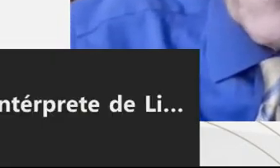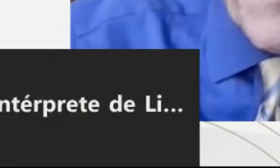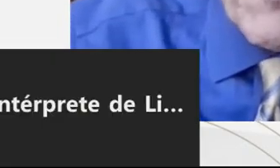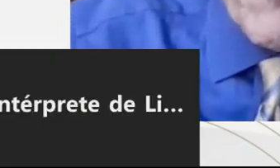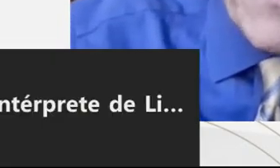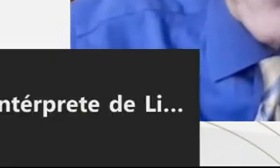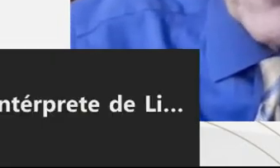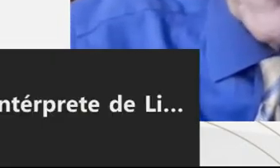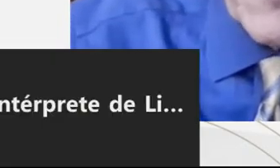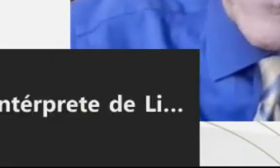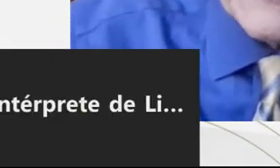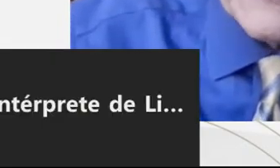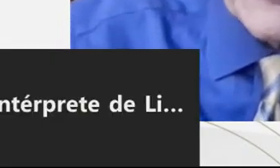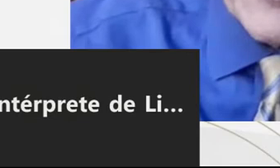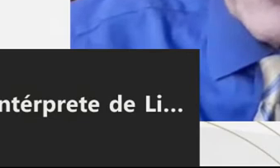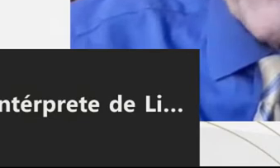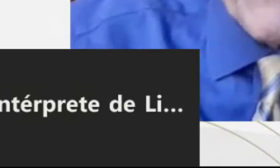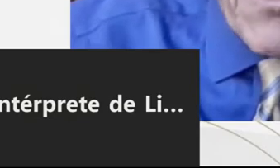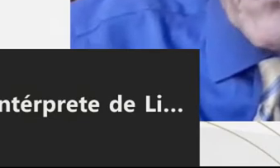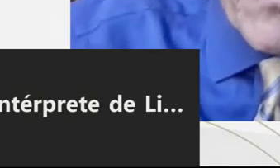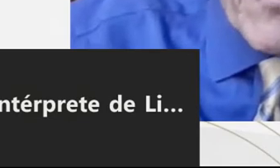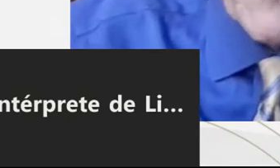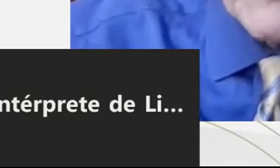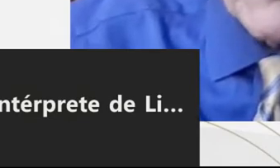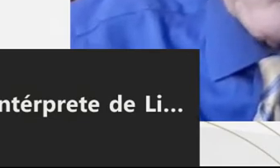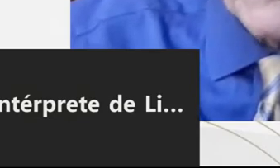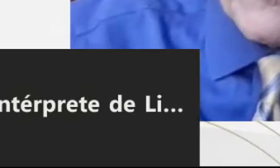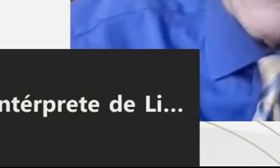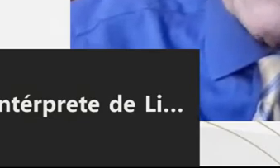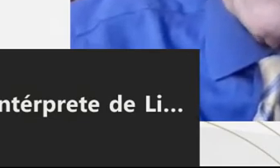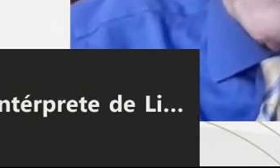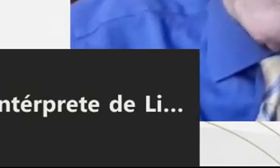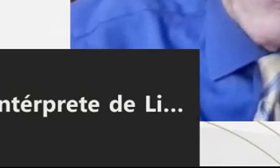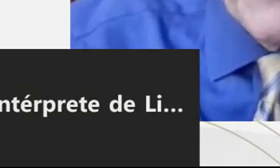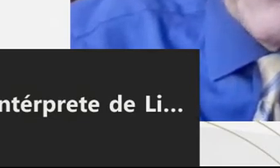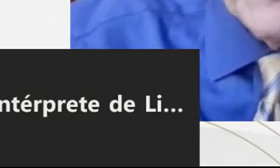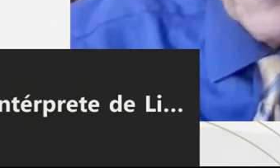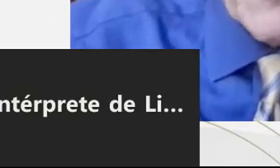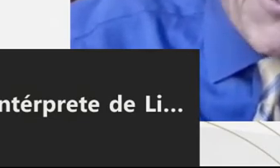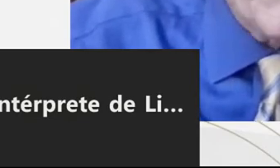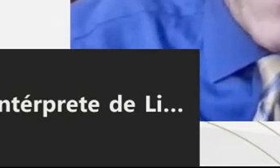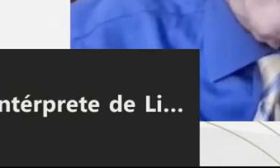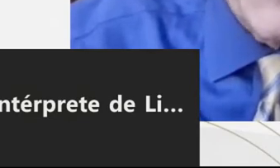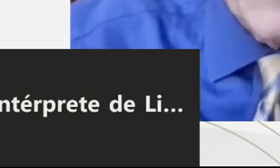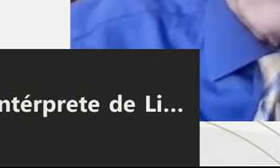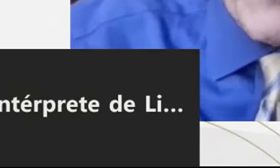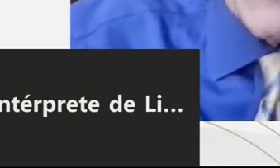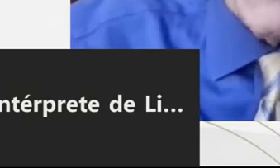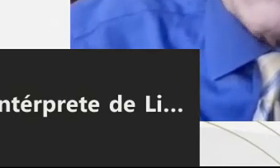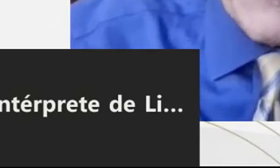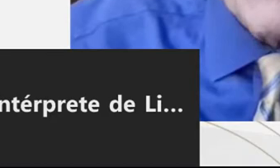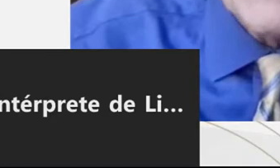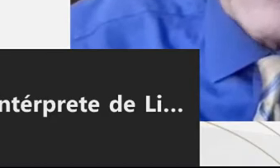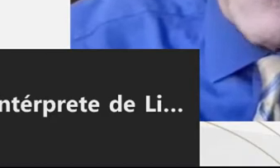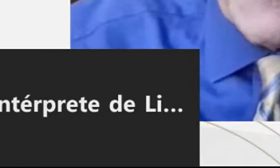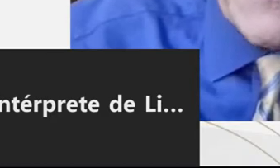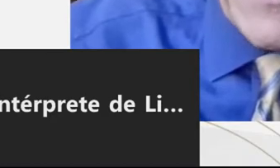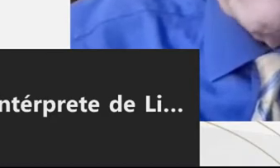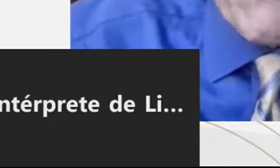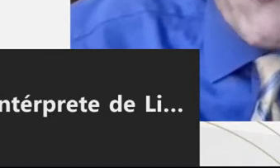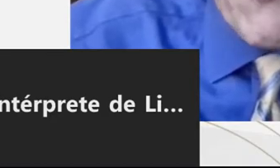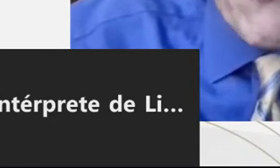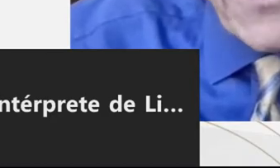disappeared. Federal prosecutors in the United States very rarely go to trial. There just aren't that many trials left.